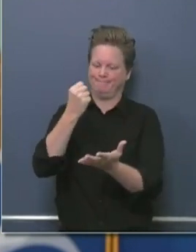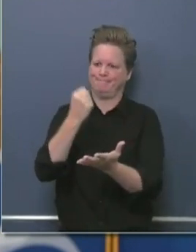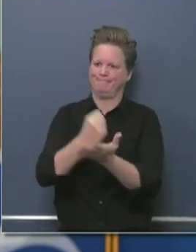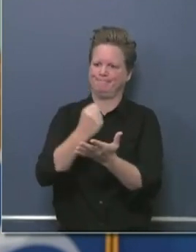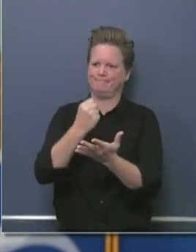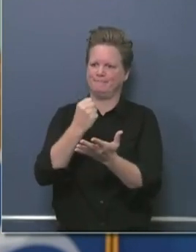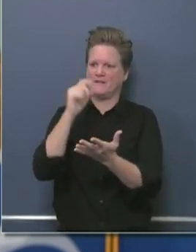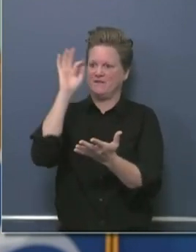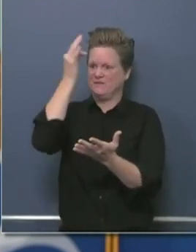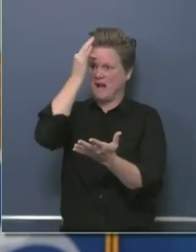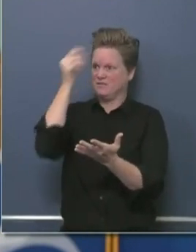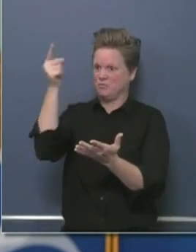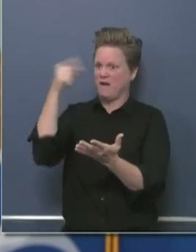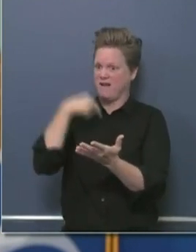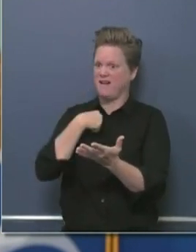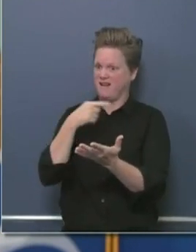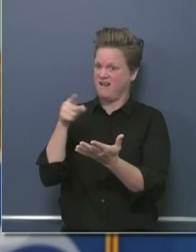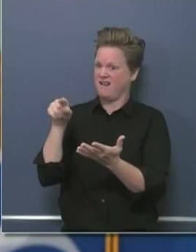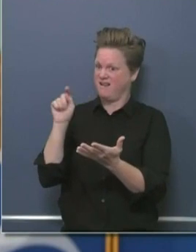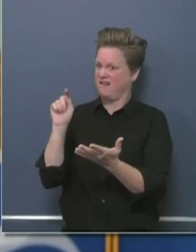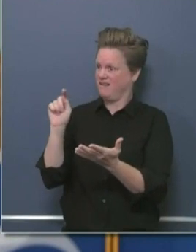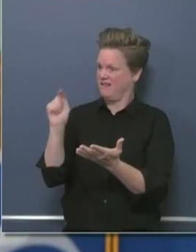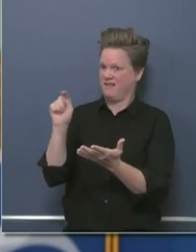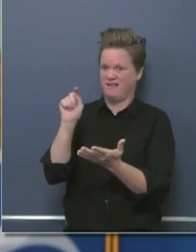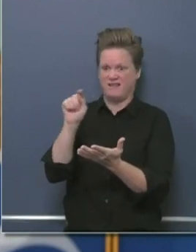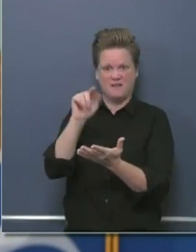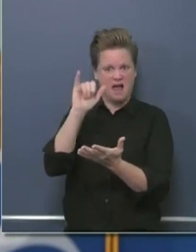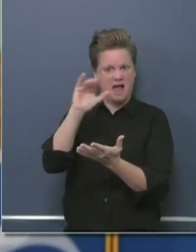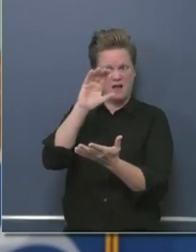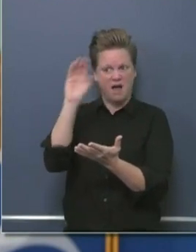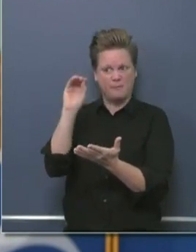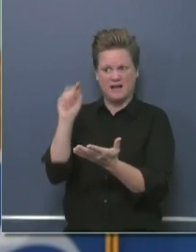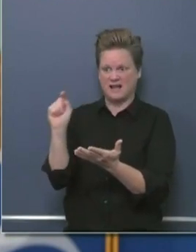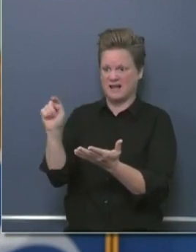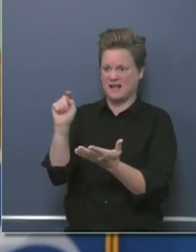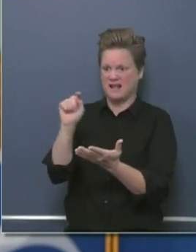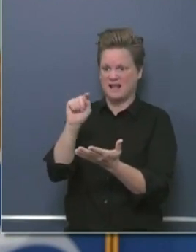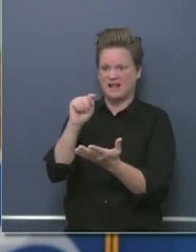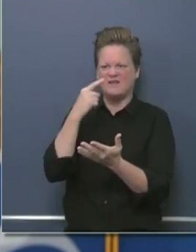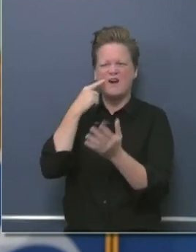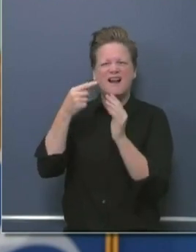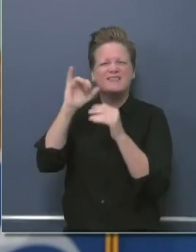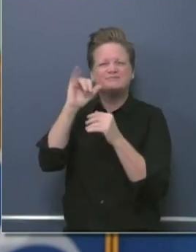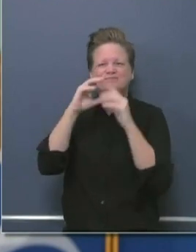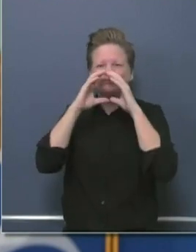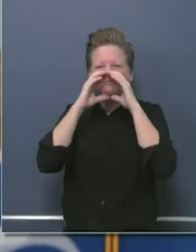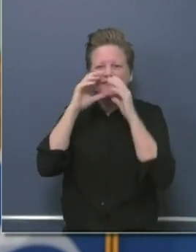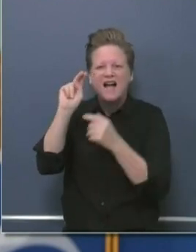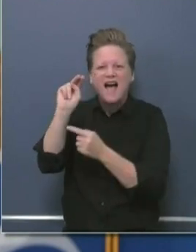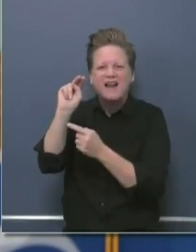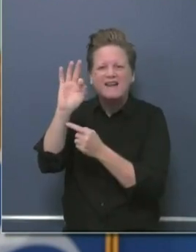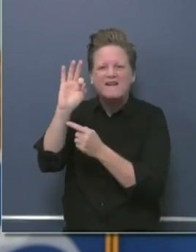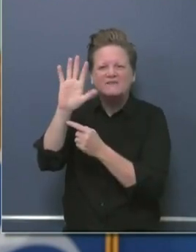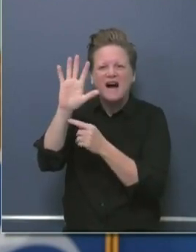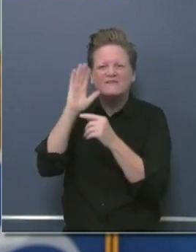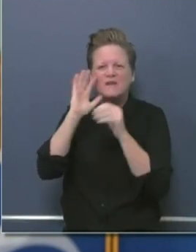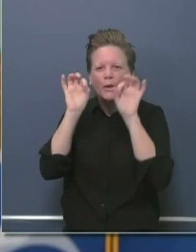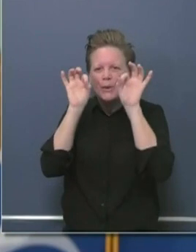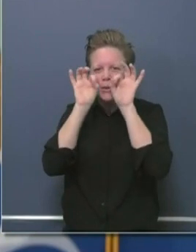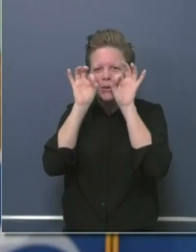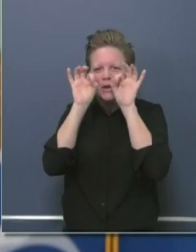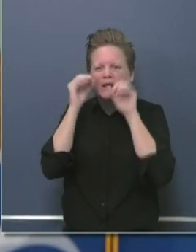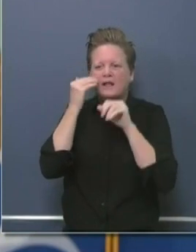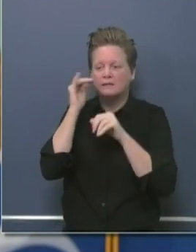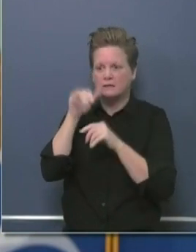certifications for these N95 respirator masks. That's been delayed a little bit. So on the back end, a little bit of delay on the front end.